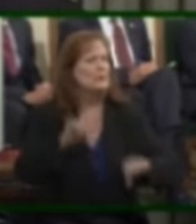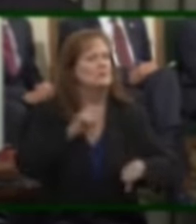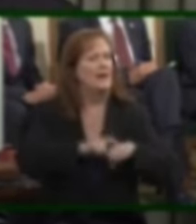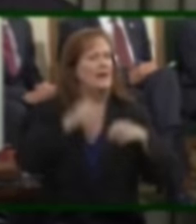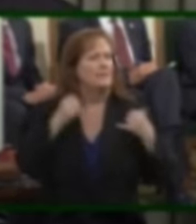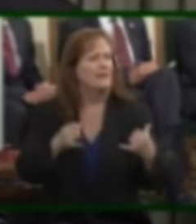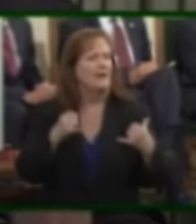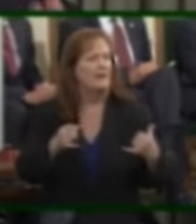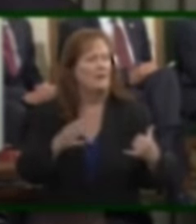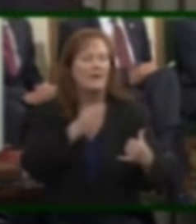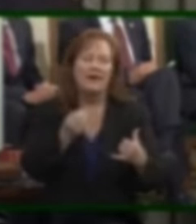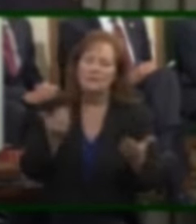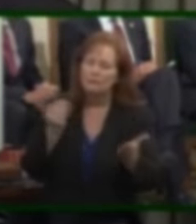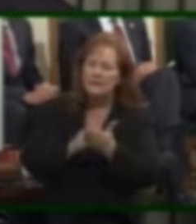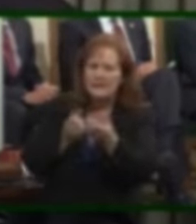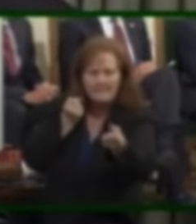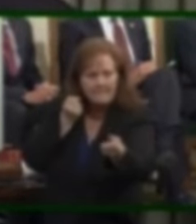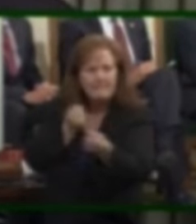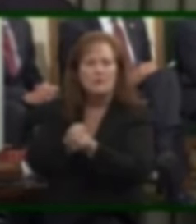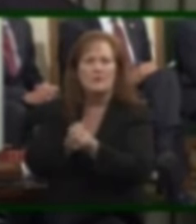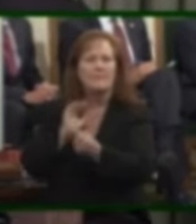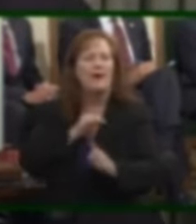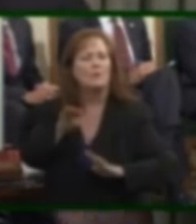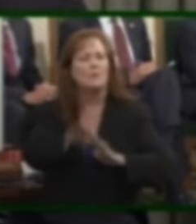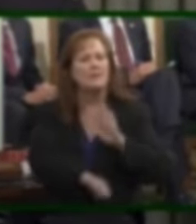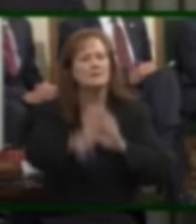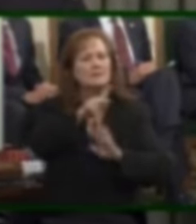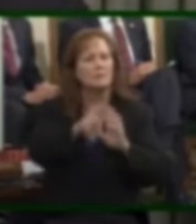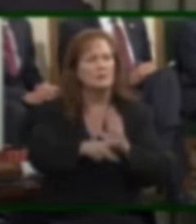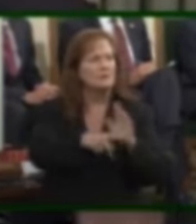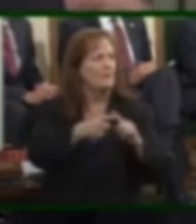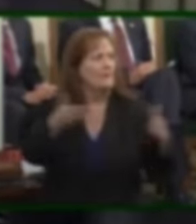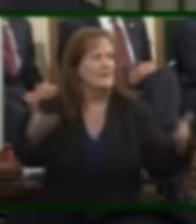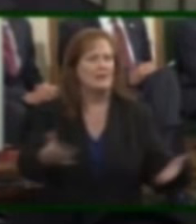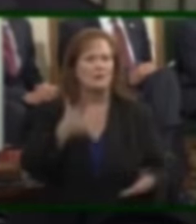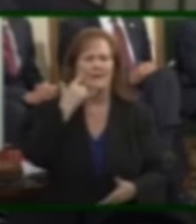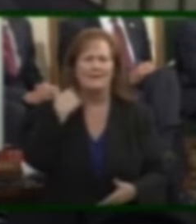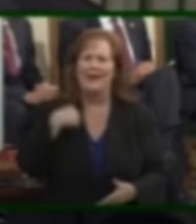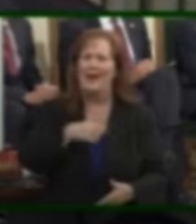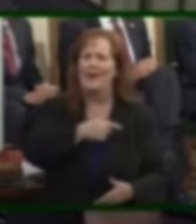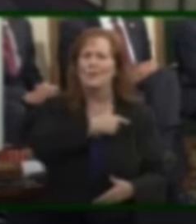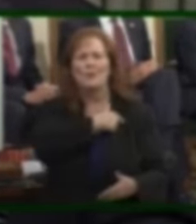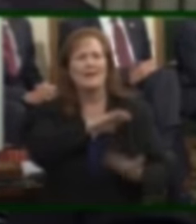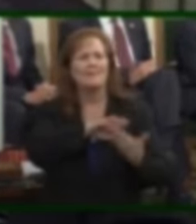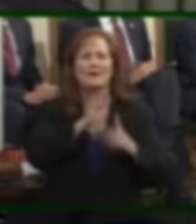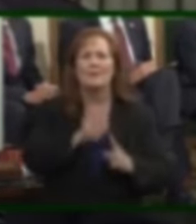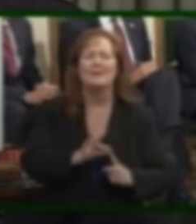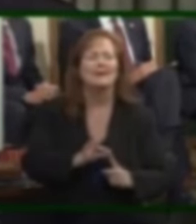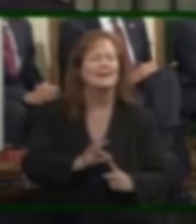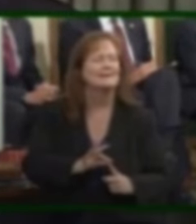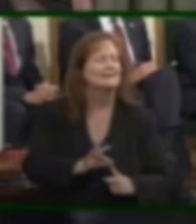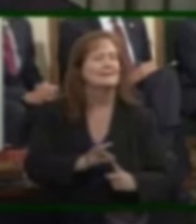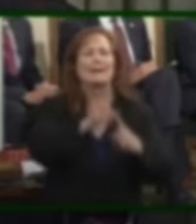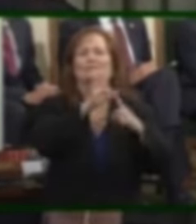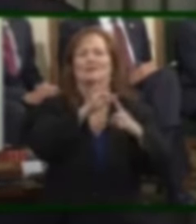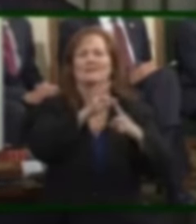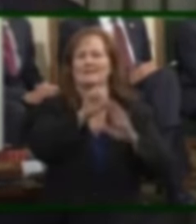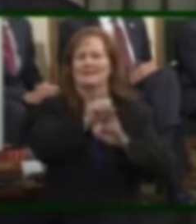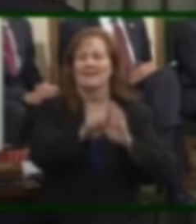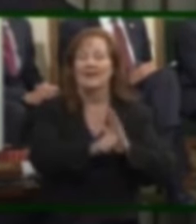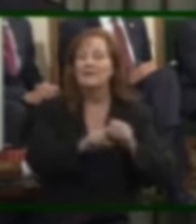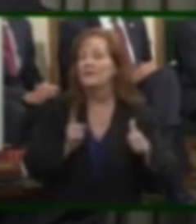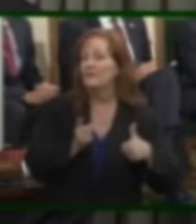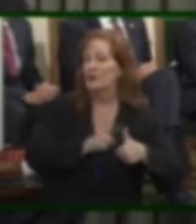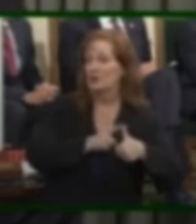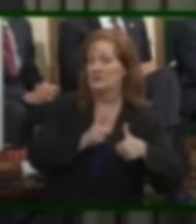and reaffirm the basic principles that have made California the great exception that it is. First,